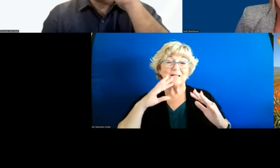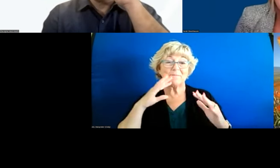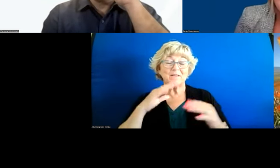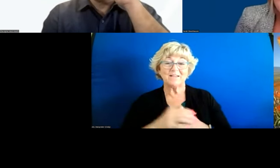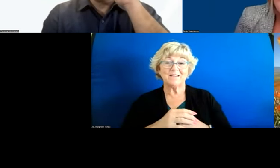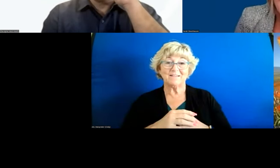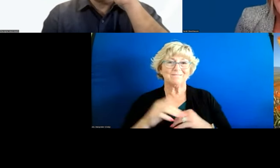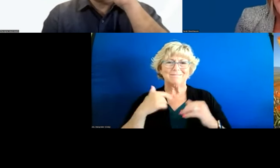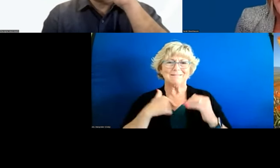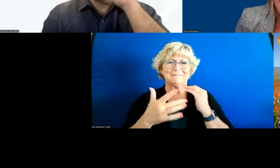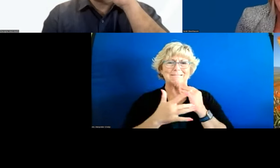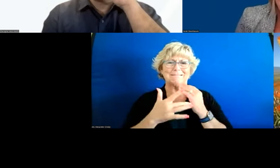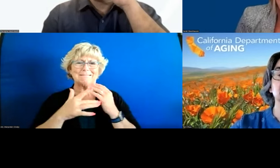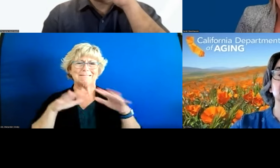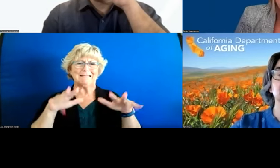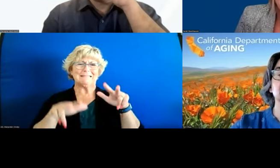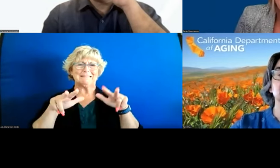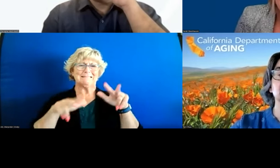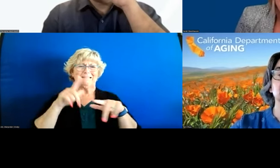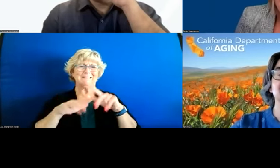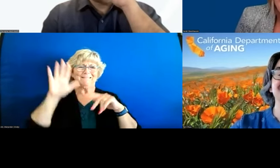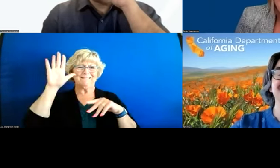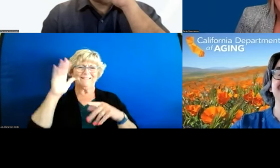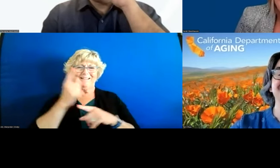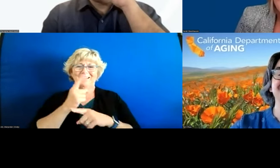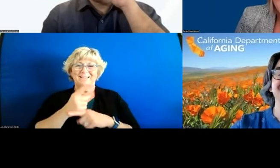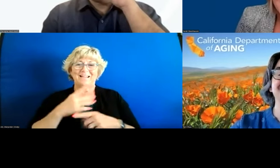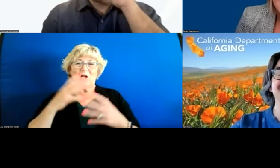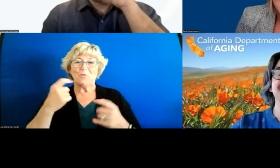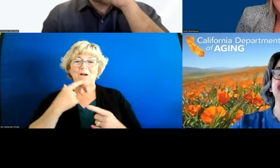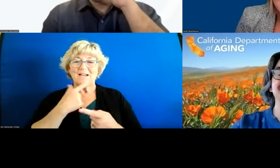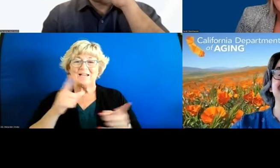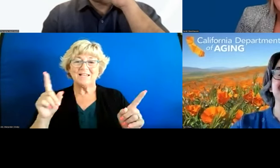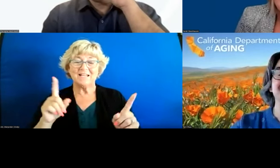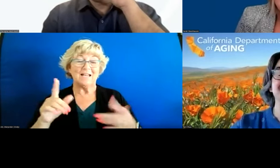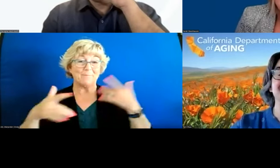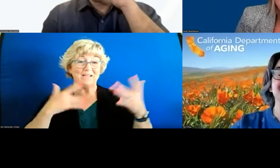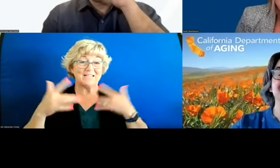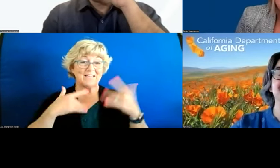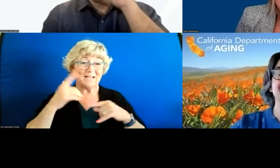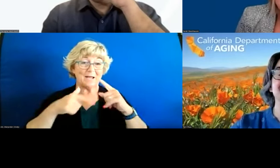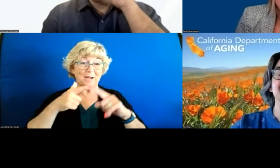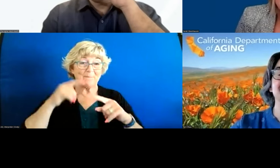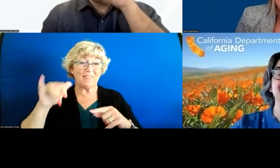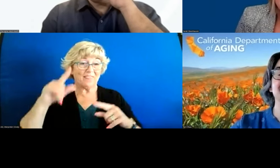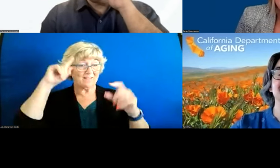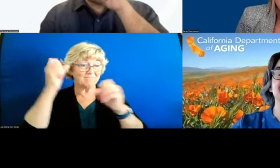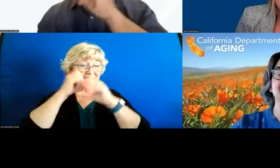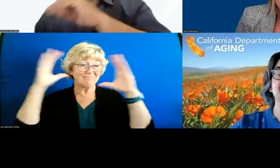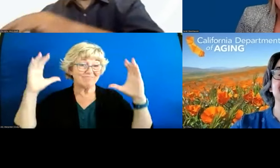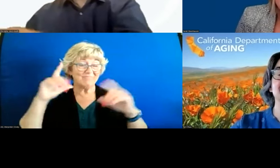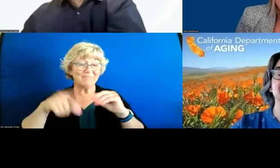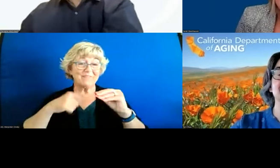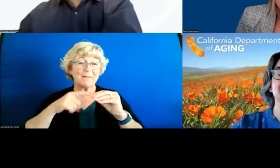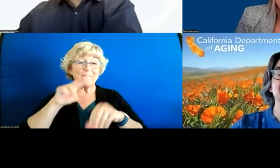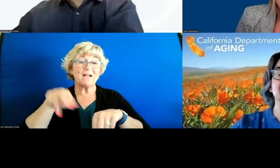technologically challenged and can't raise my hand correctly but i just want to say how excited i am about this and just thinking about uh